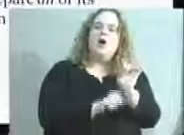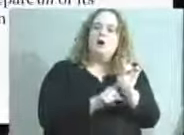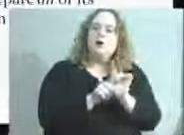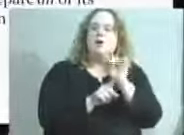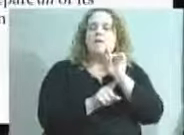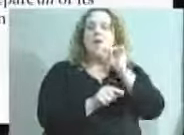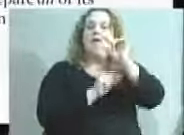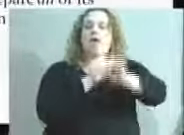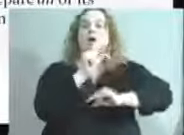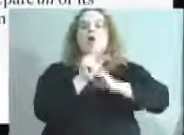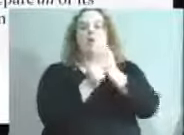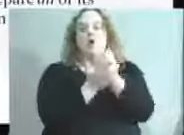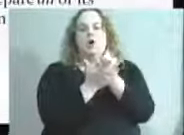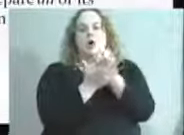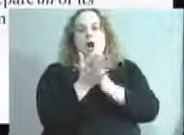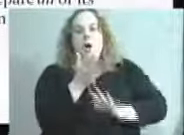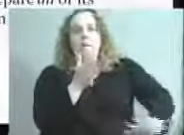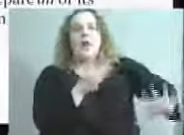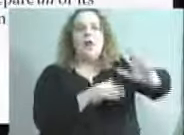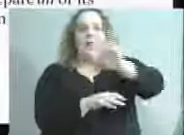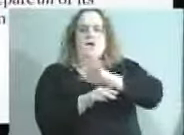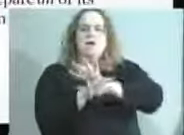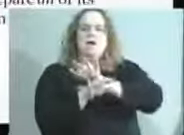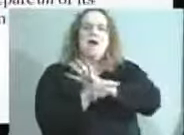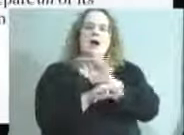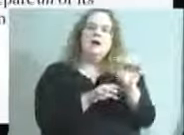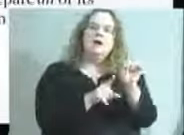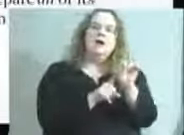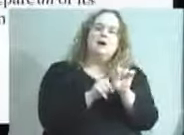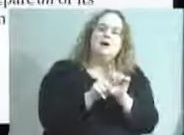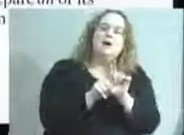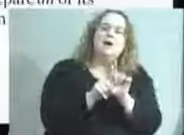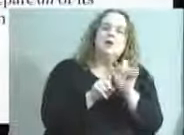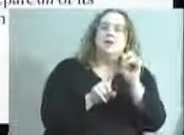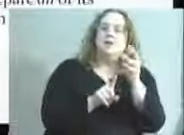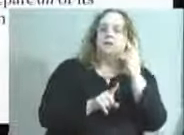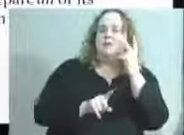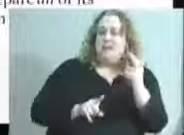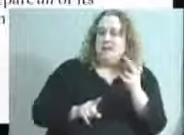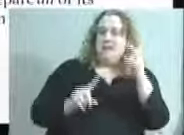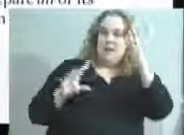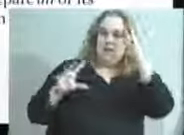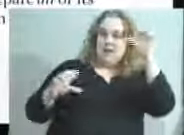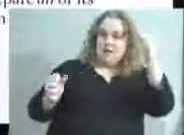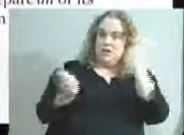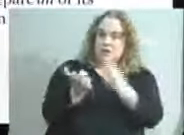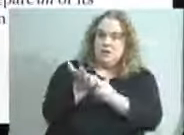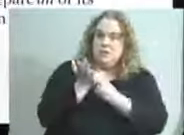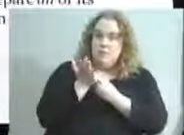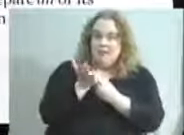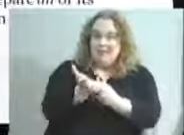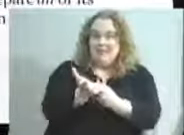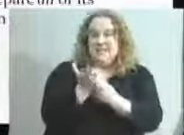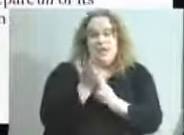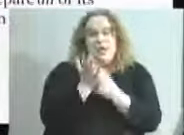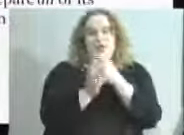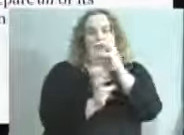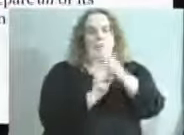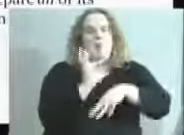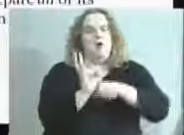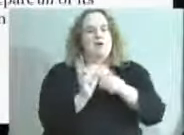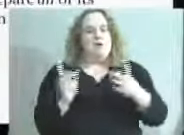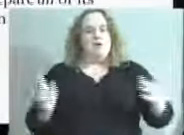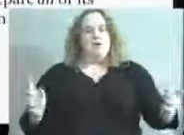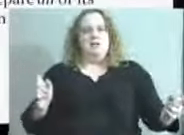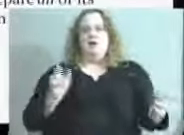dialogue, if you want to be gentle and call it that, with our presidential debates, the world has changed more